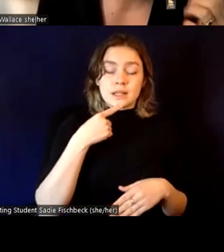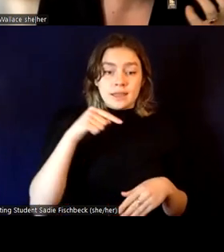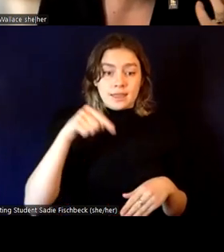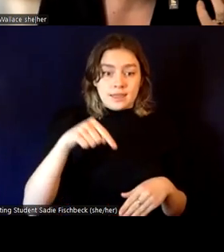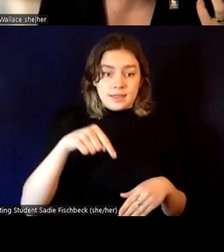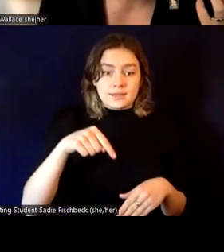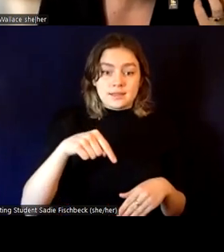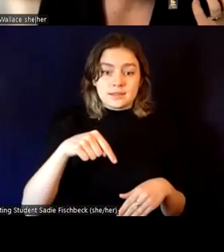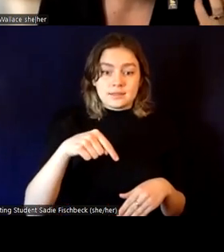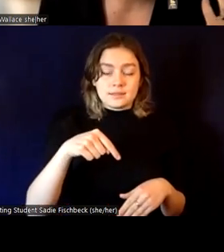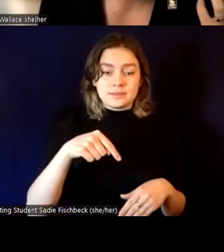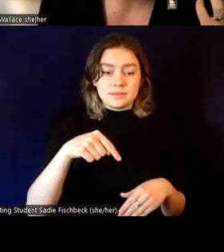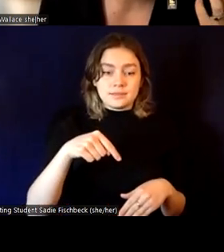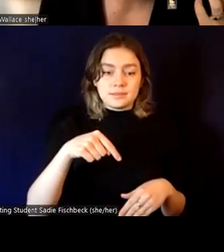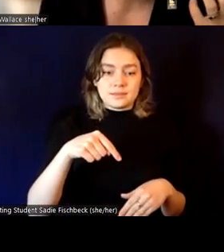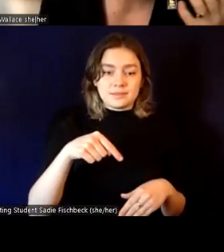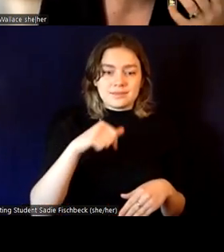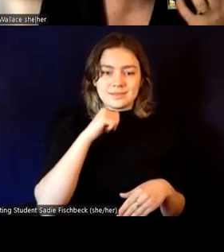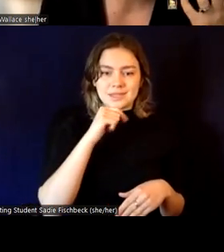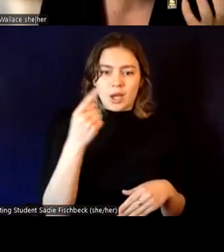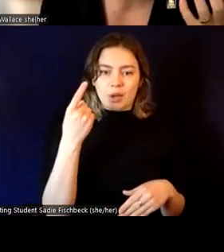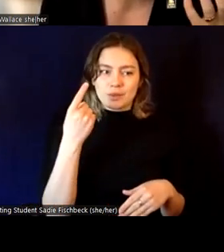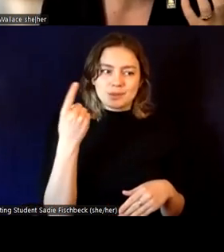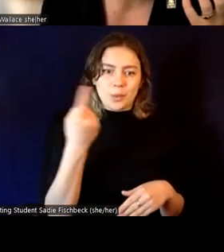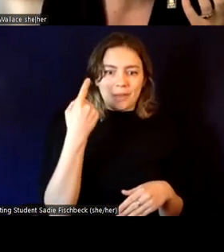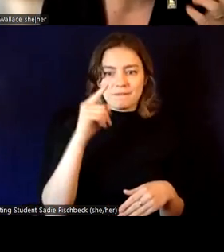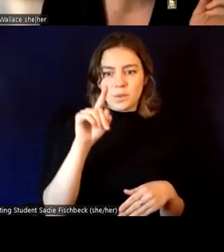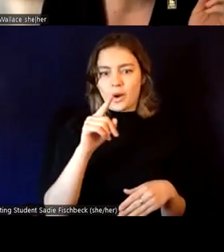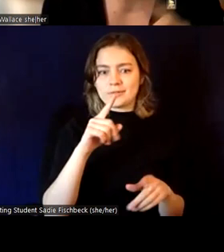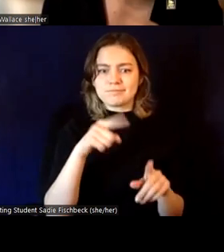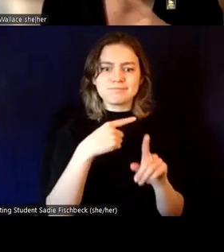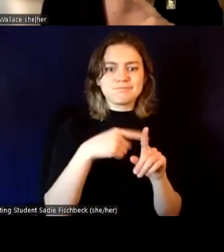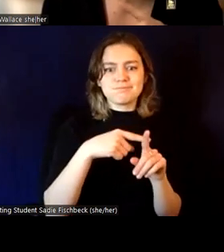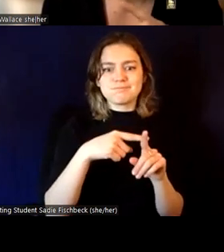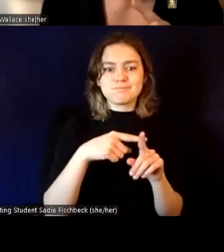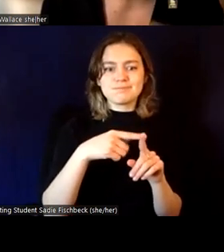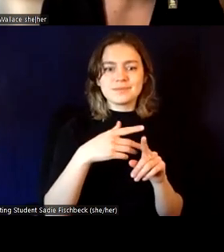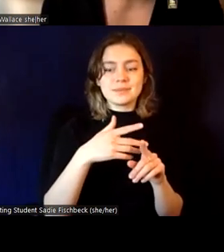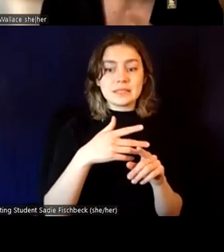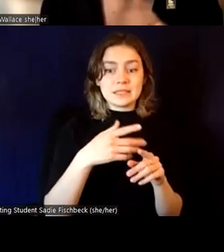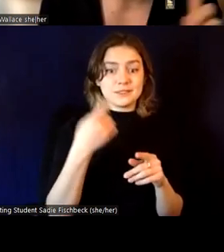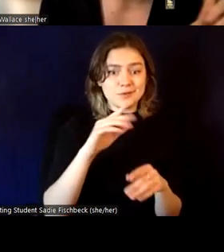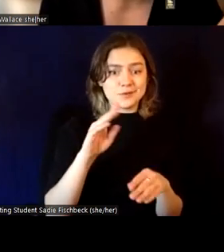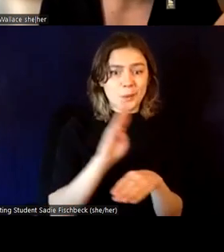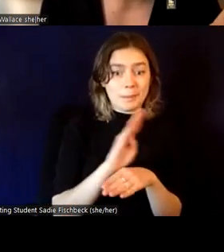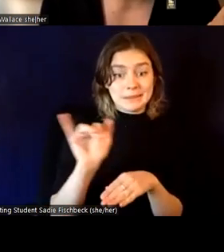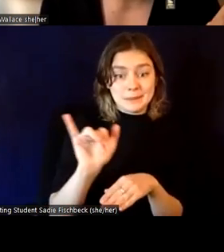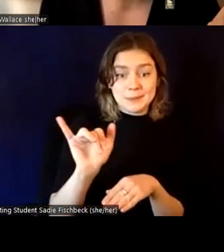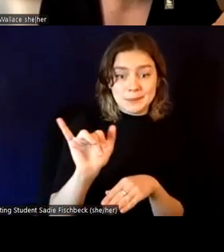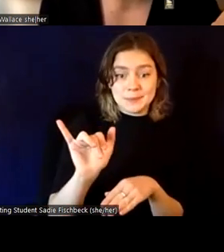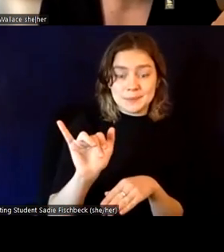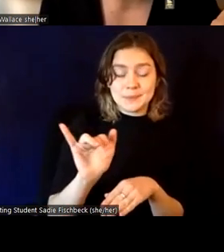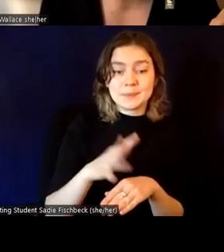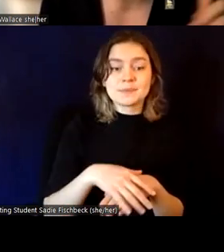uh, you know, purely altruistic, that there's a good business case for this. And we have a number of folks joining us who lead organizations